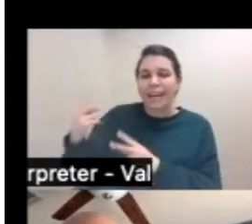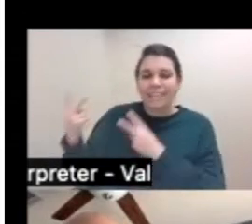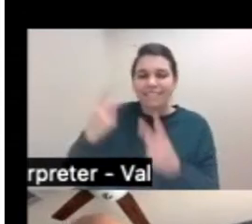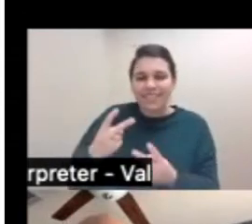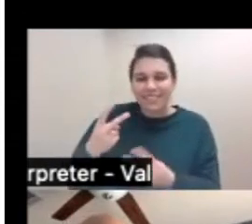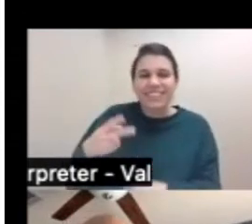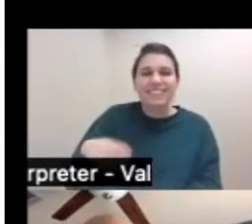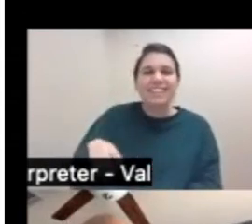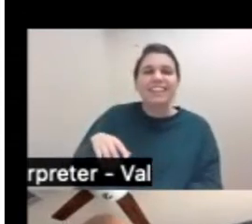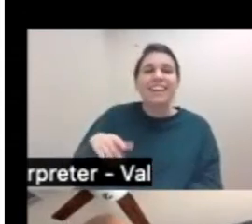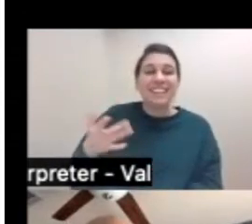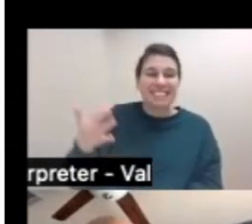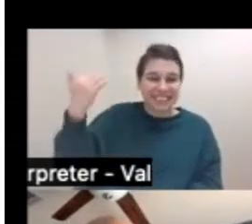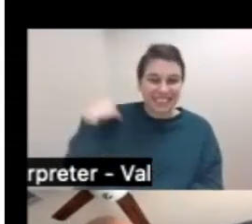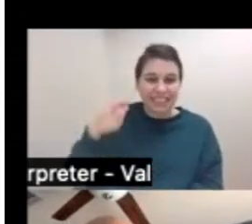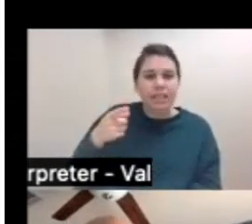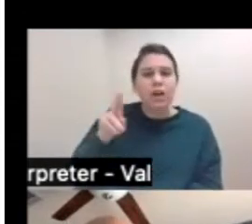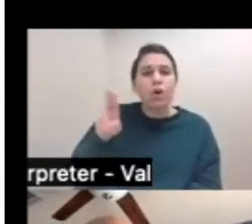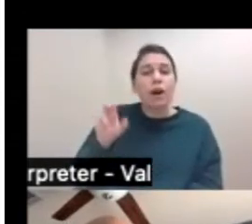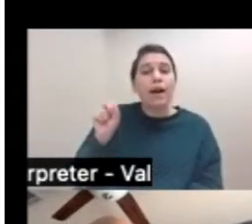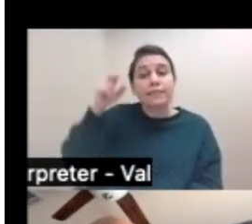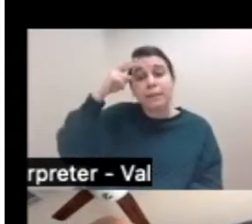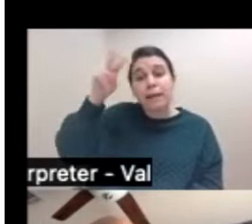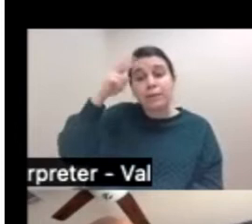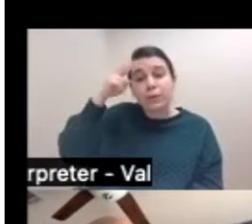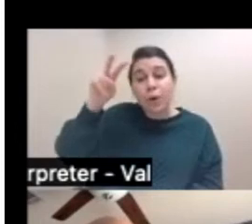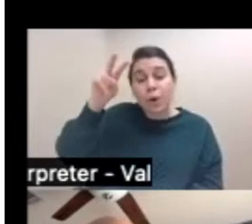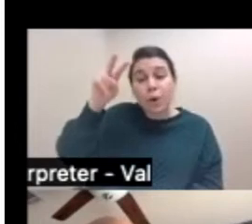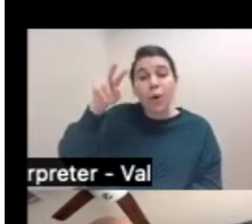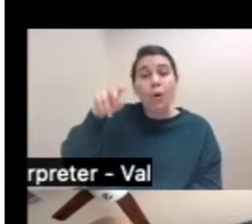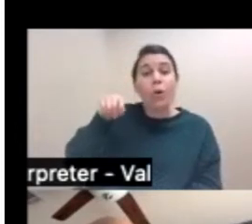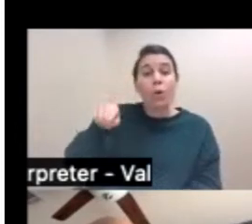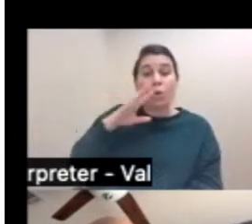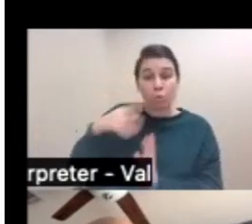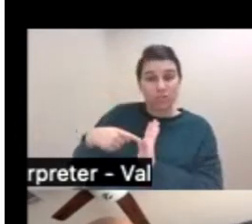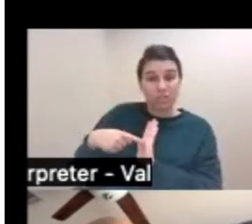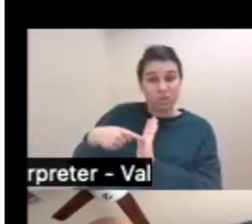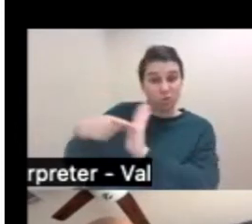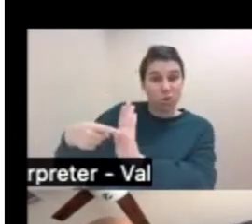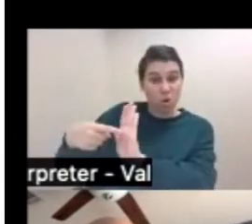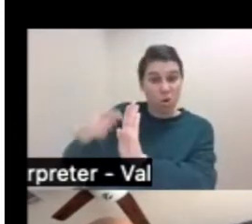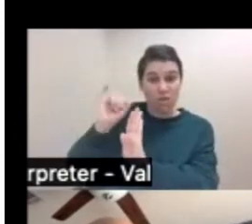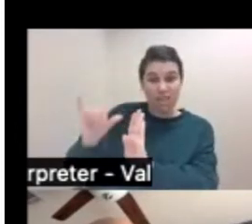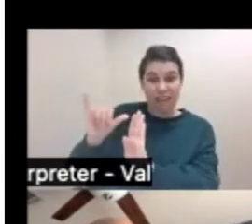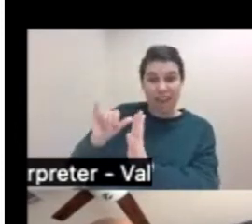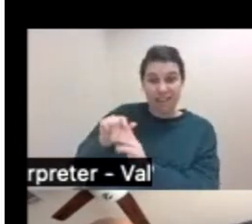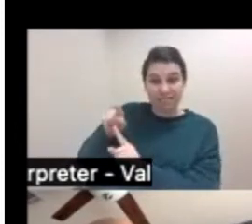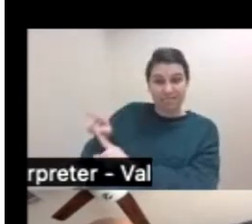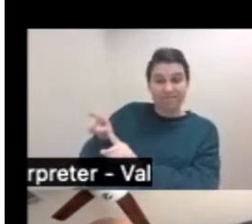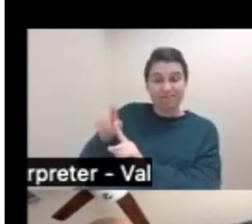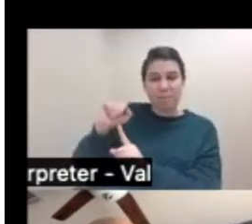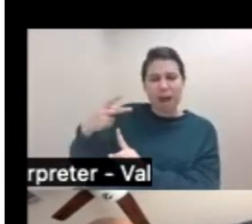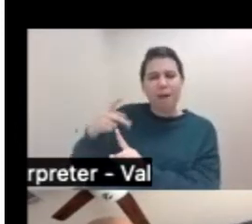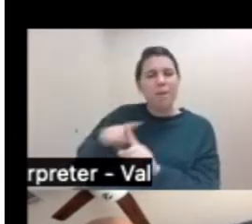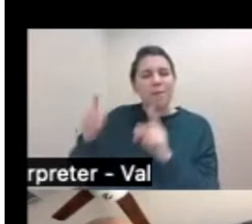of how the United States-Mexico War was presented to students. And the teacher was very benevolent in describing